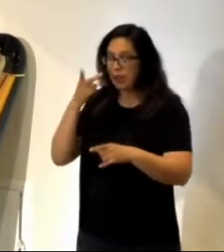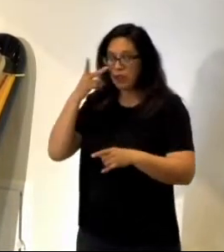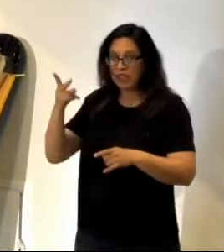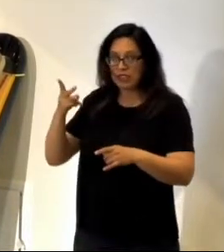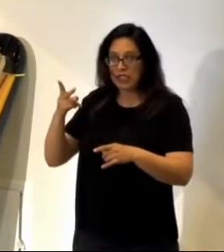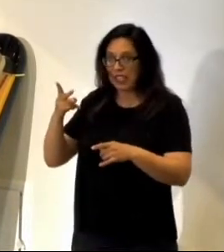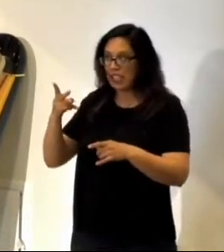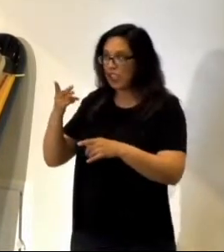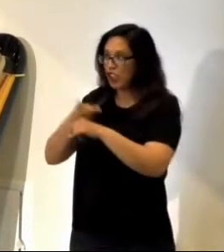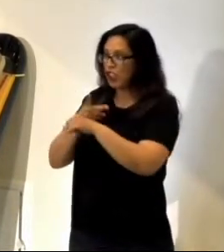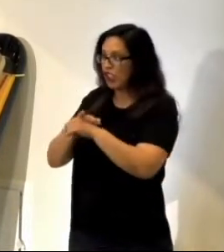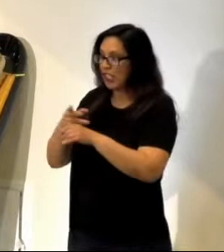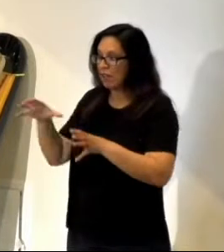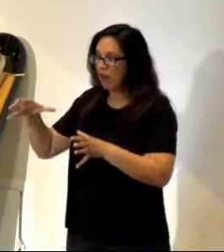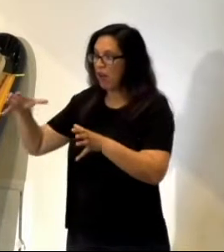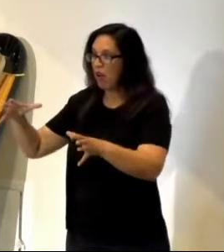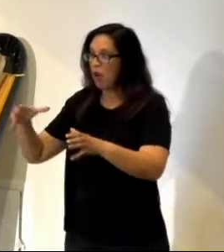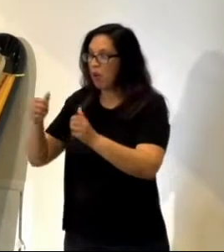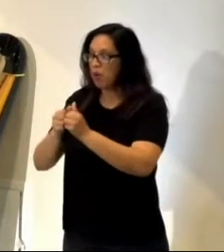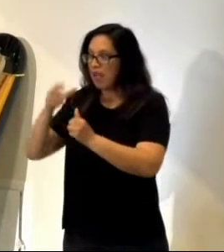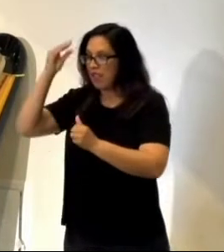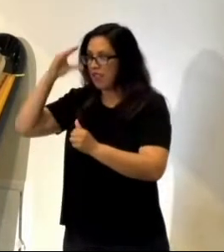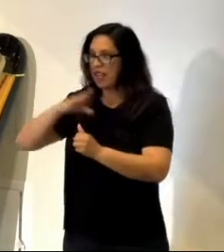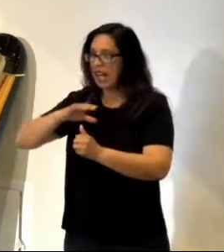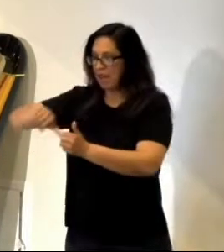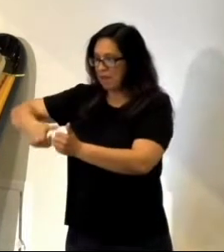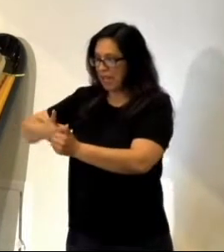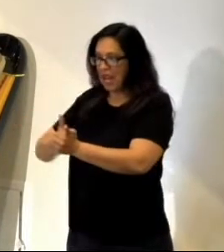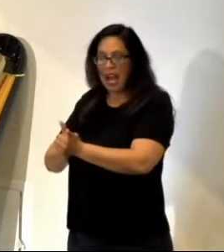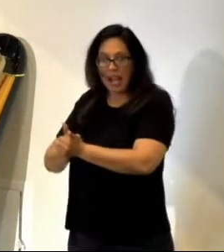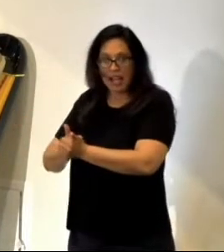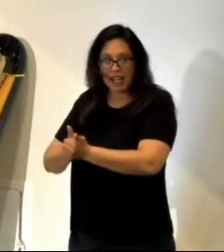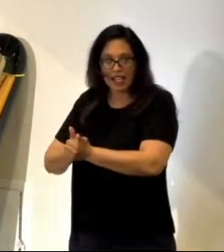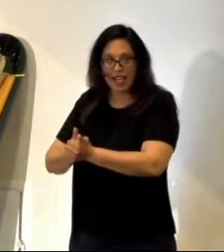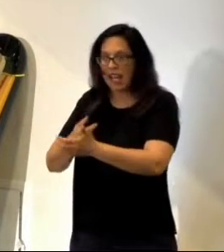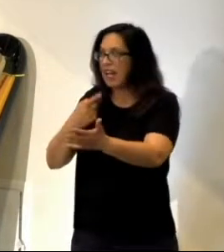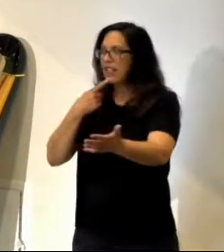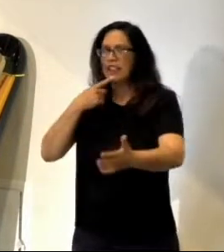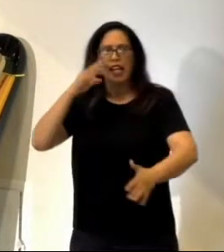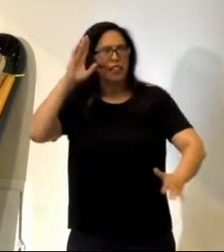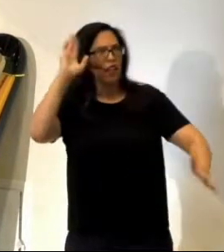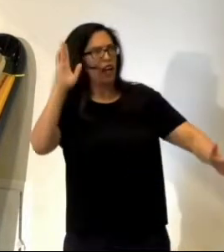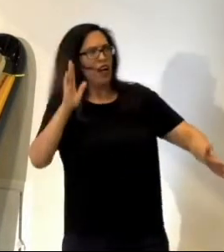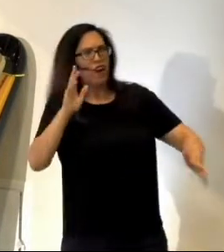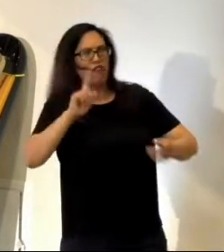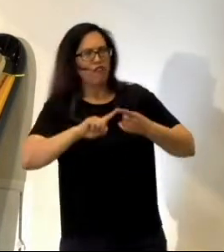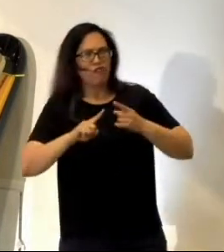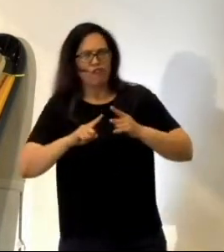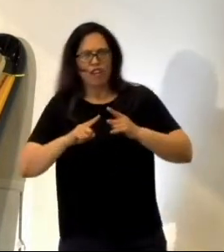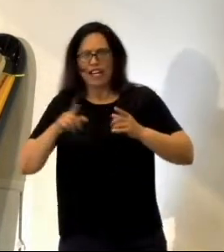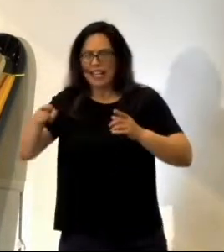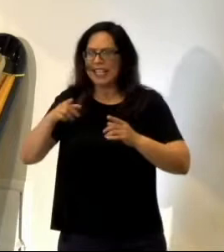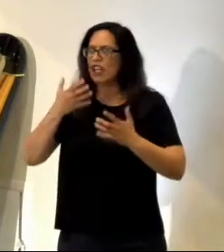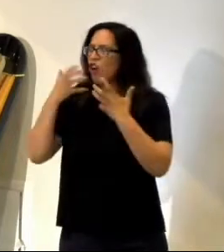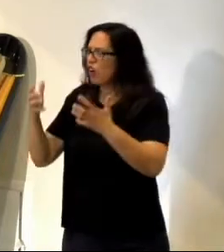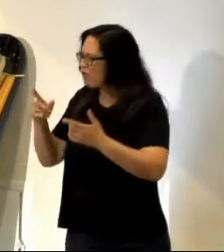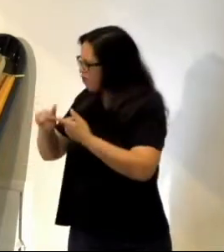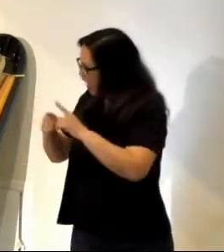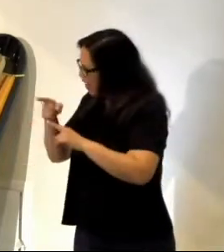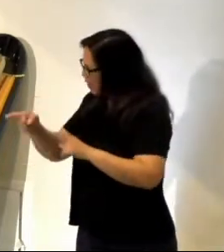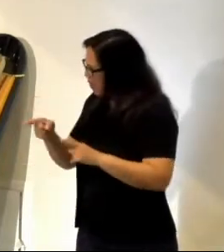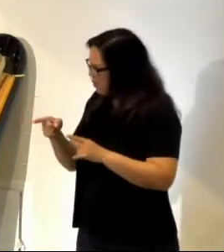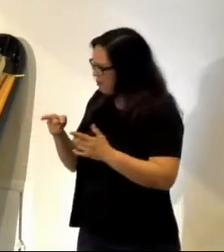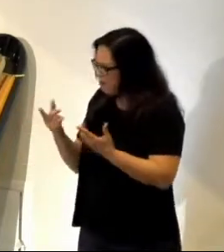sheep with the guy behind. And he's like, friend, what are you doing? Aren't you the shepherd?